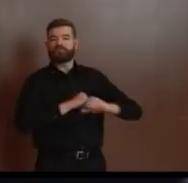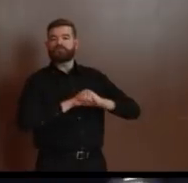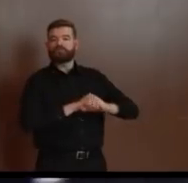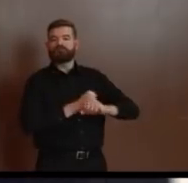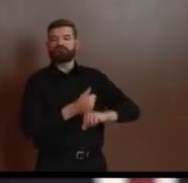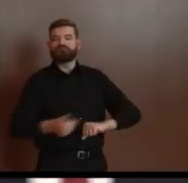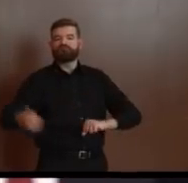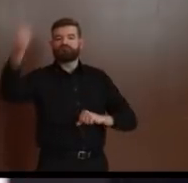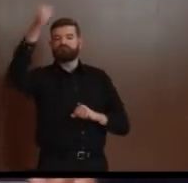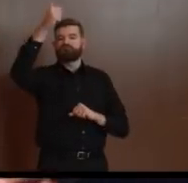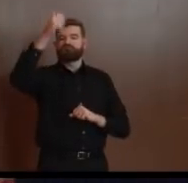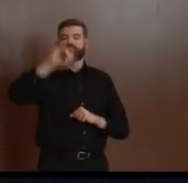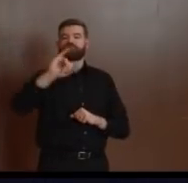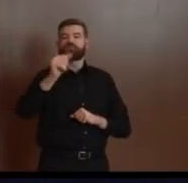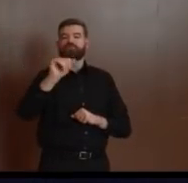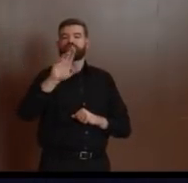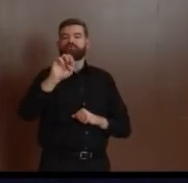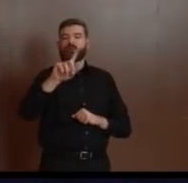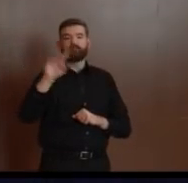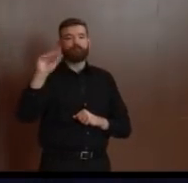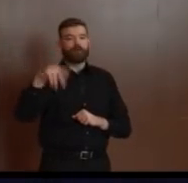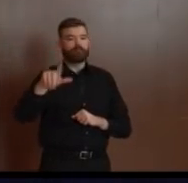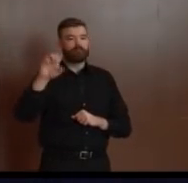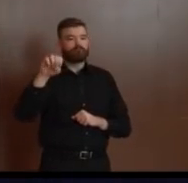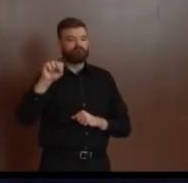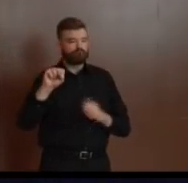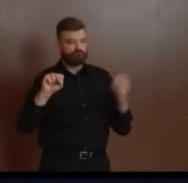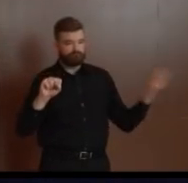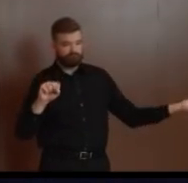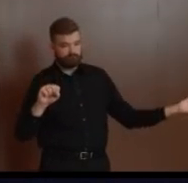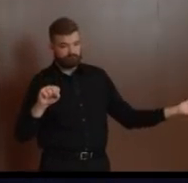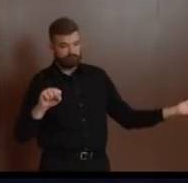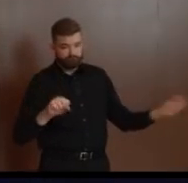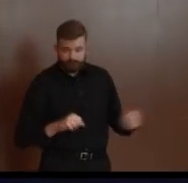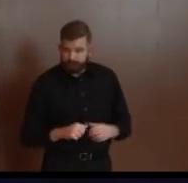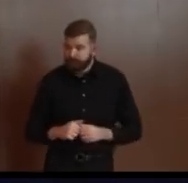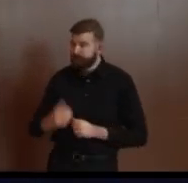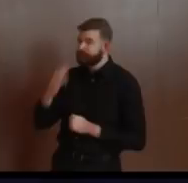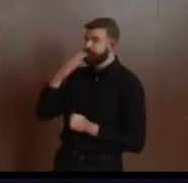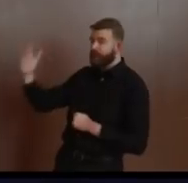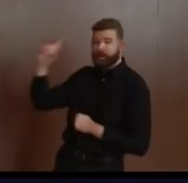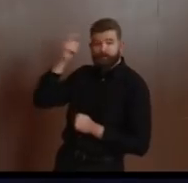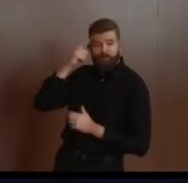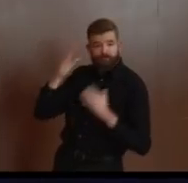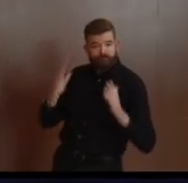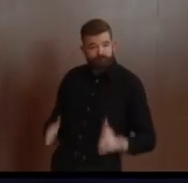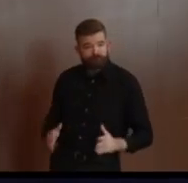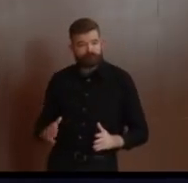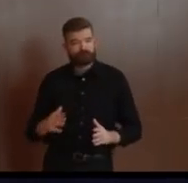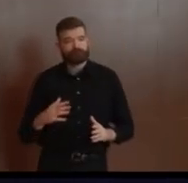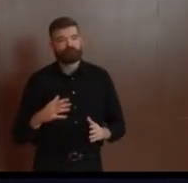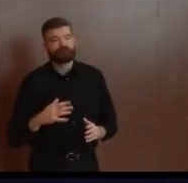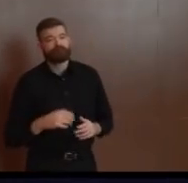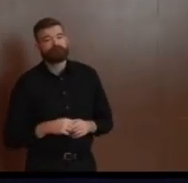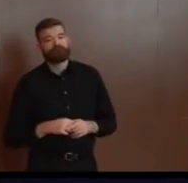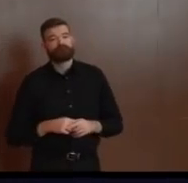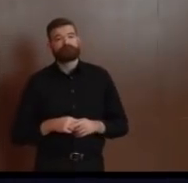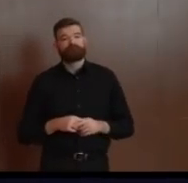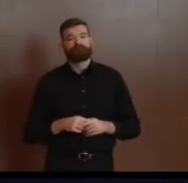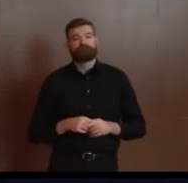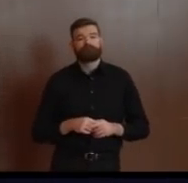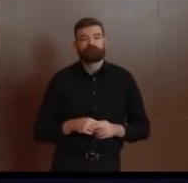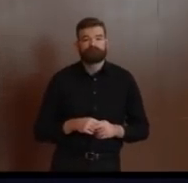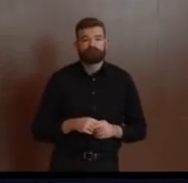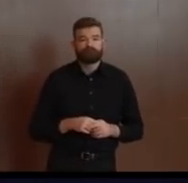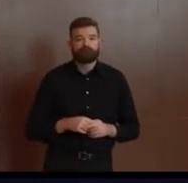leadership. At the governor's direction, we are marshalling the full resources of the state of New Jersey to combat this and fight this war